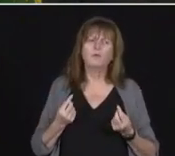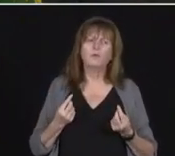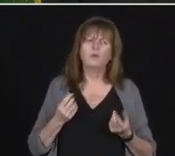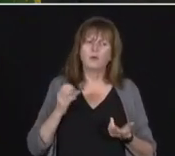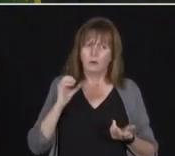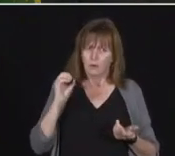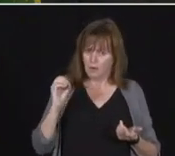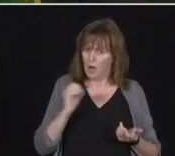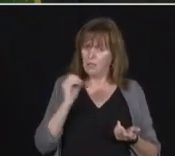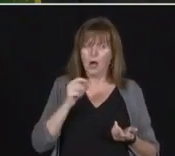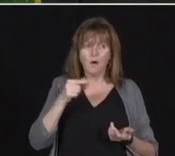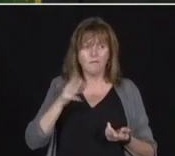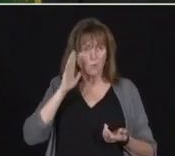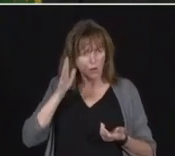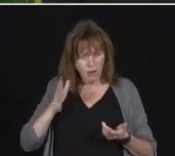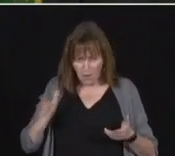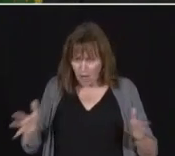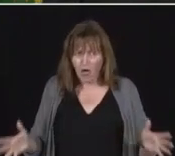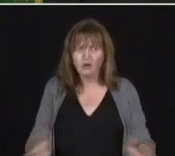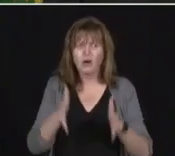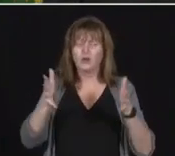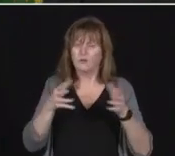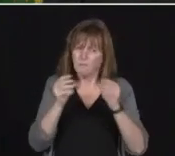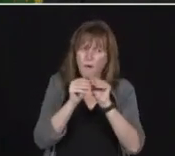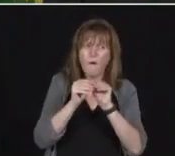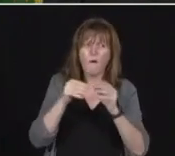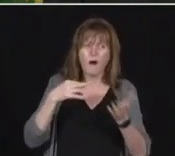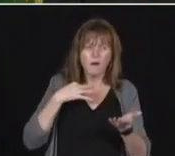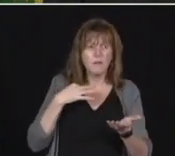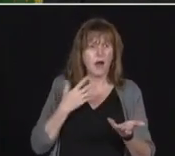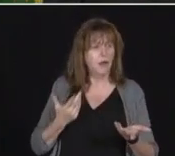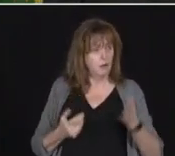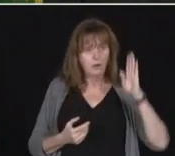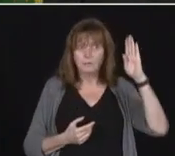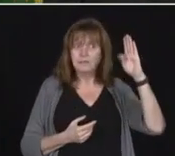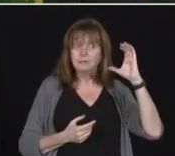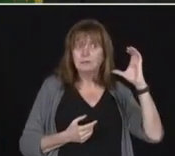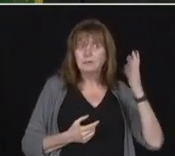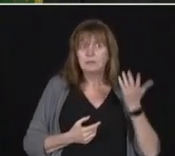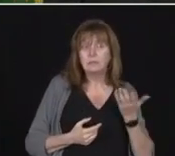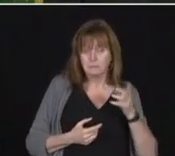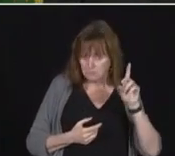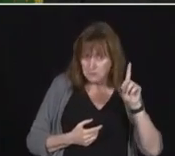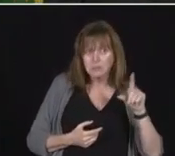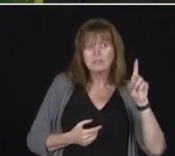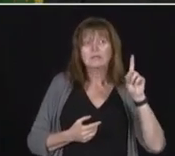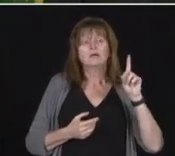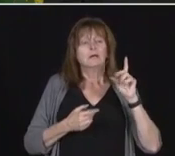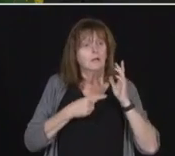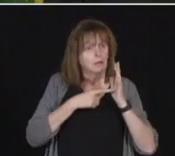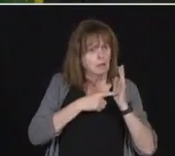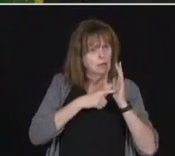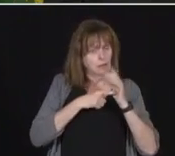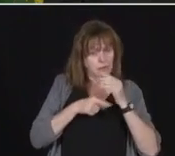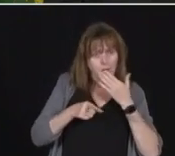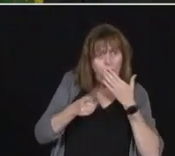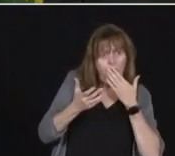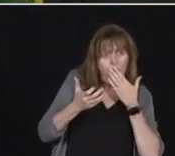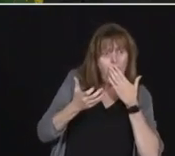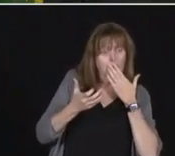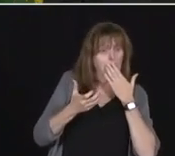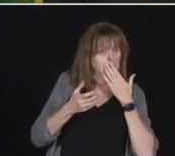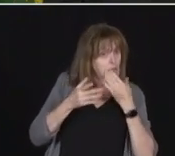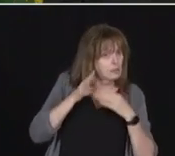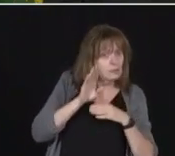more businesses to apply. Like BC has made application a condition of any future commercial